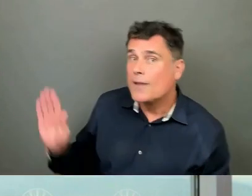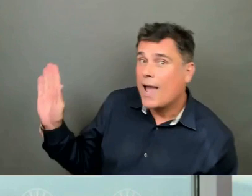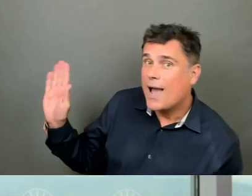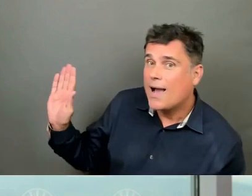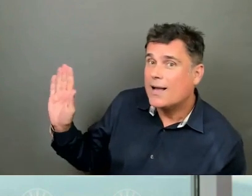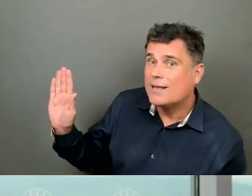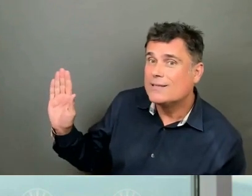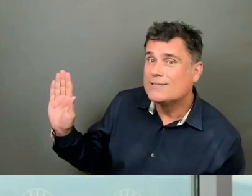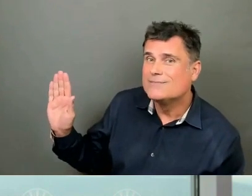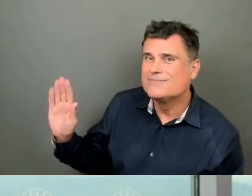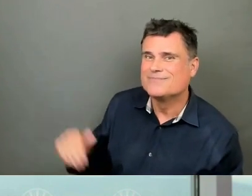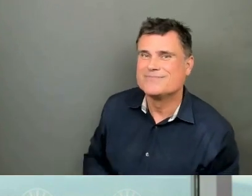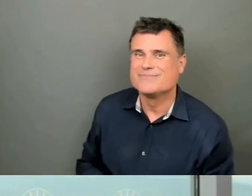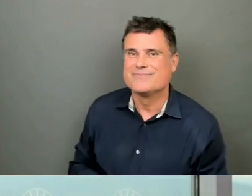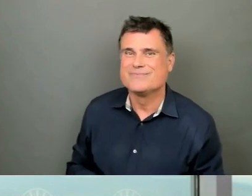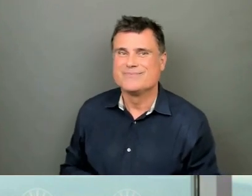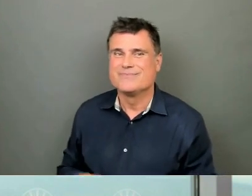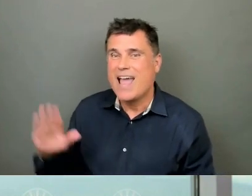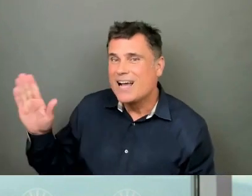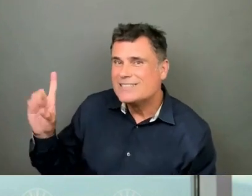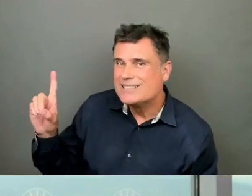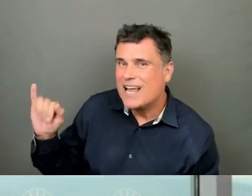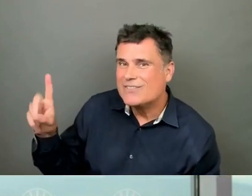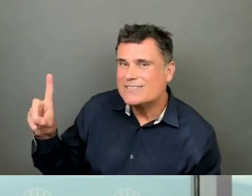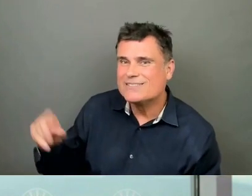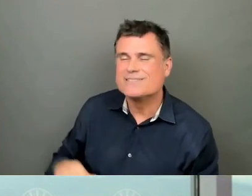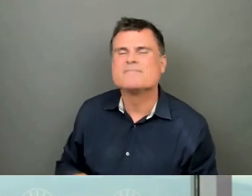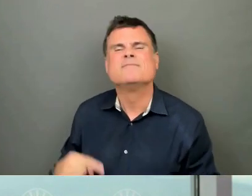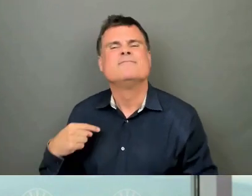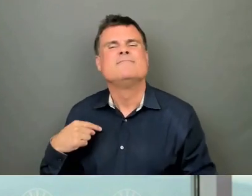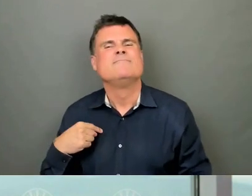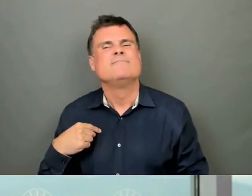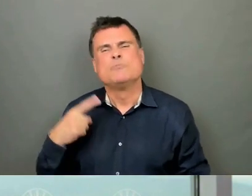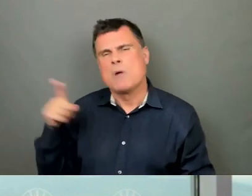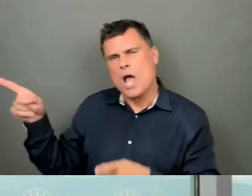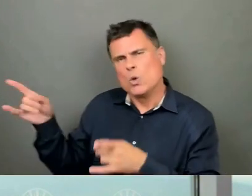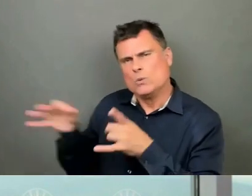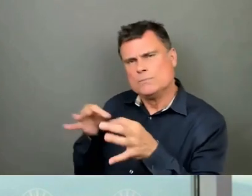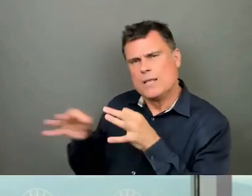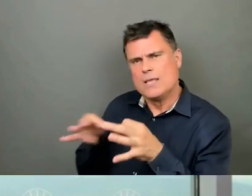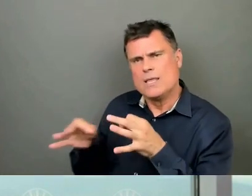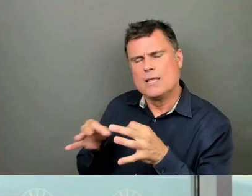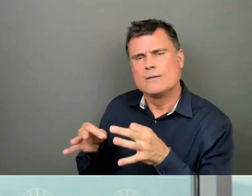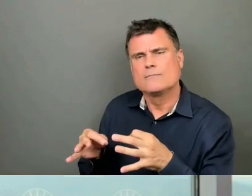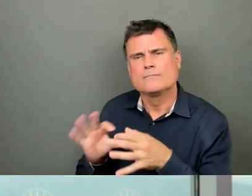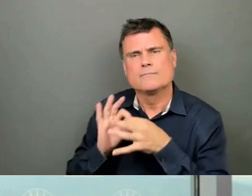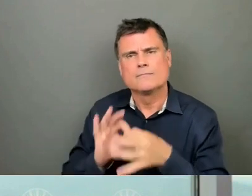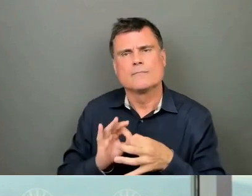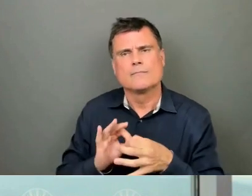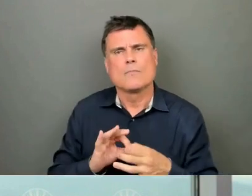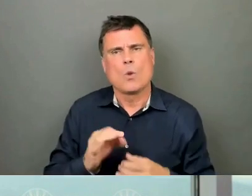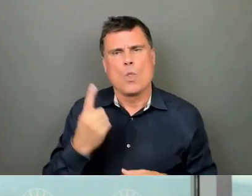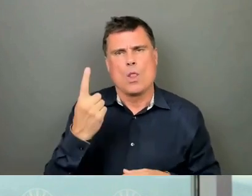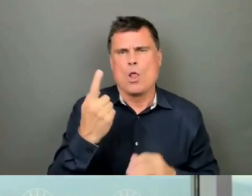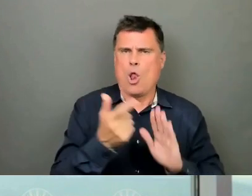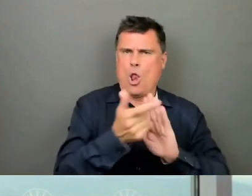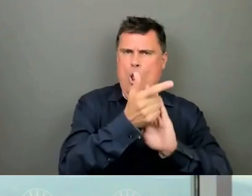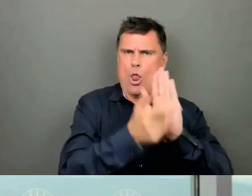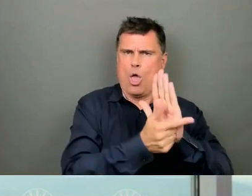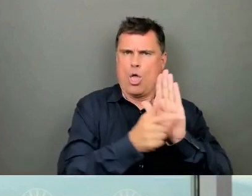Hi, David. Could you explain to me with the Public Interest Disclosure Act,